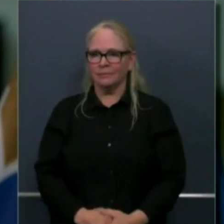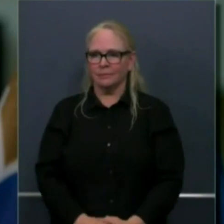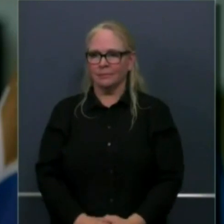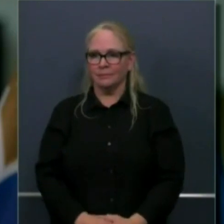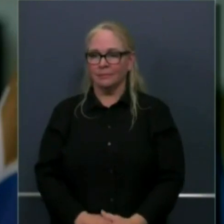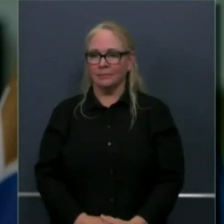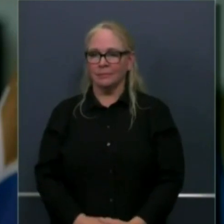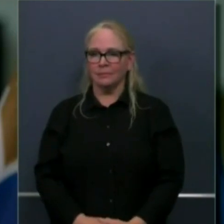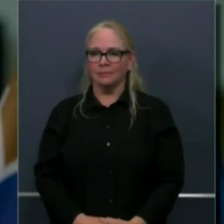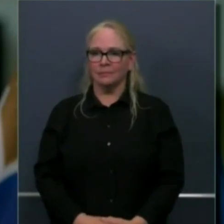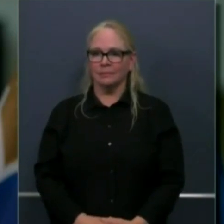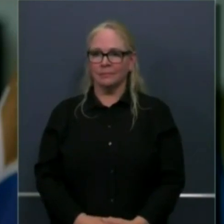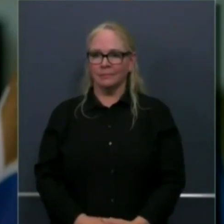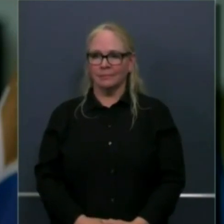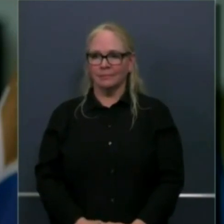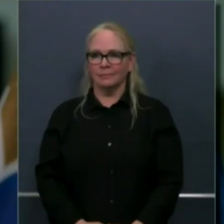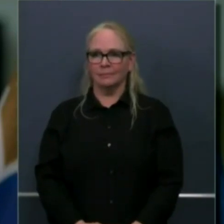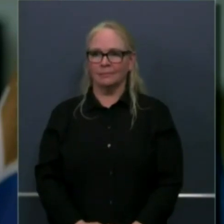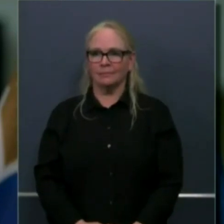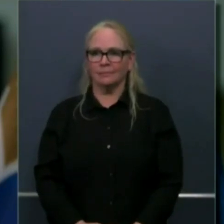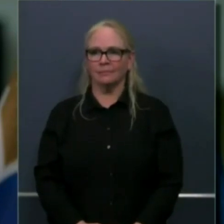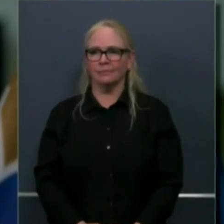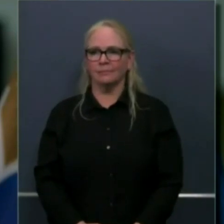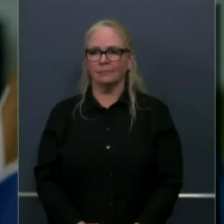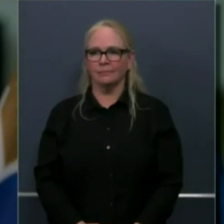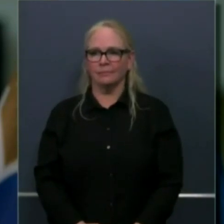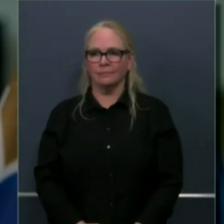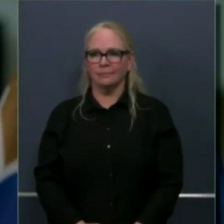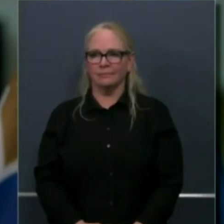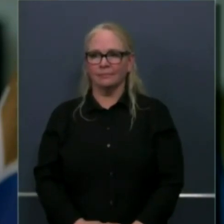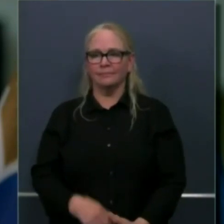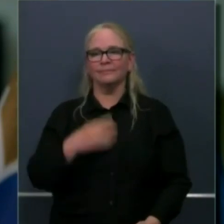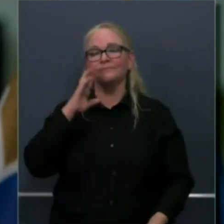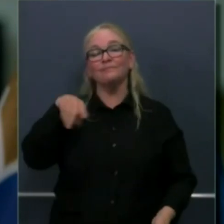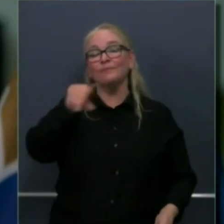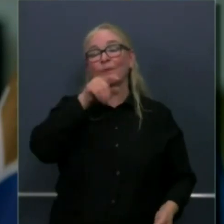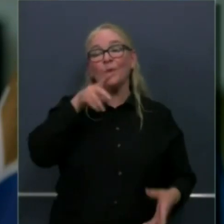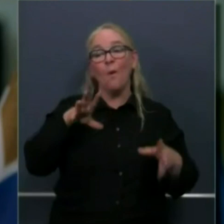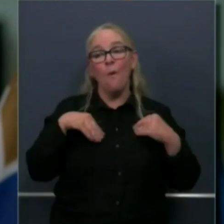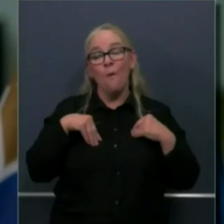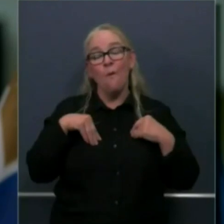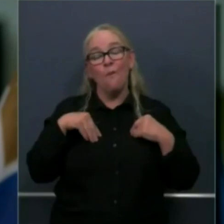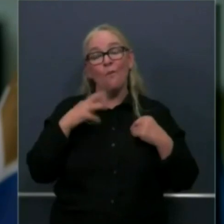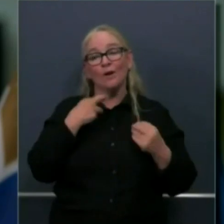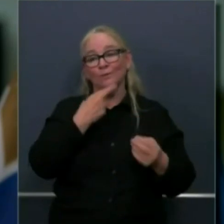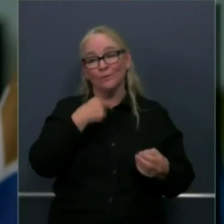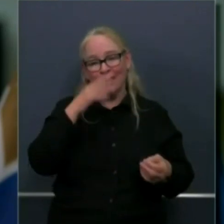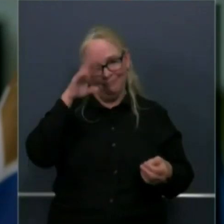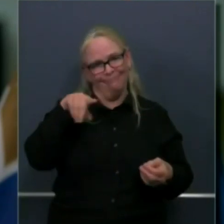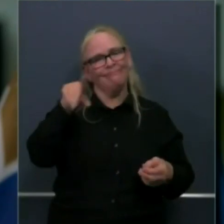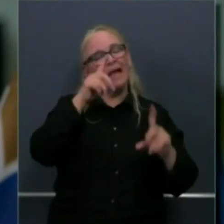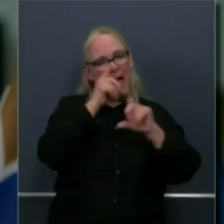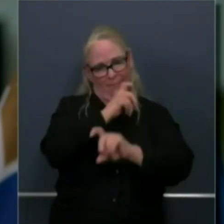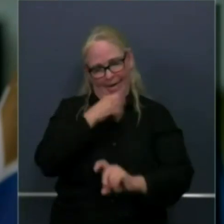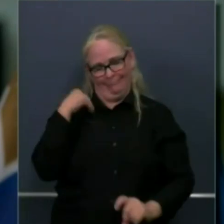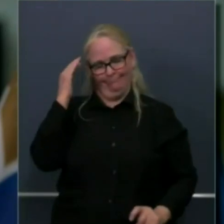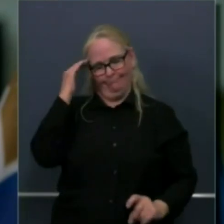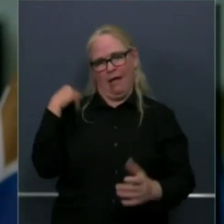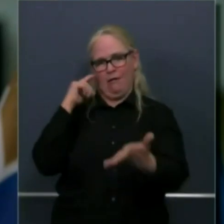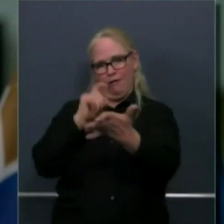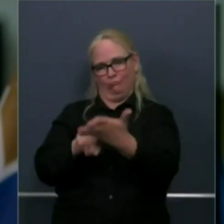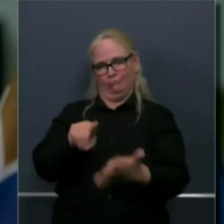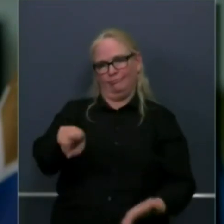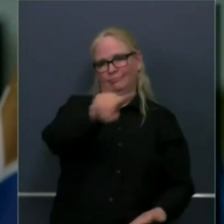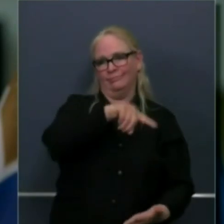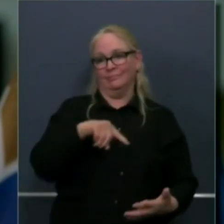hear from those restaurateurs, and I do recognize some of the complexities. But I also recognize the eagerness to test some of this and to see